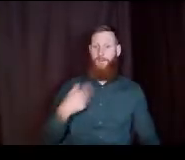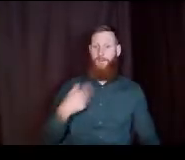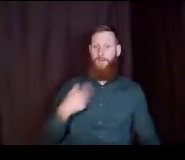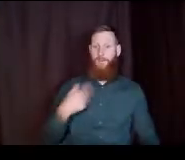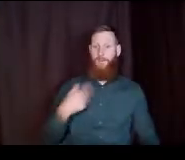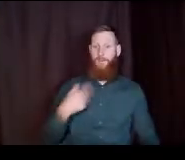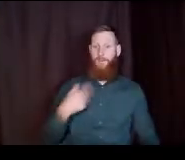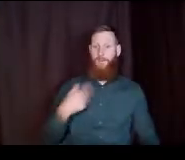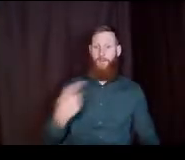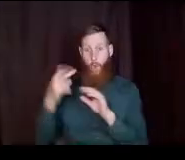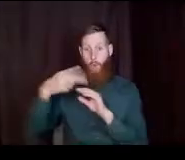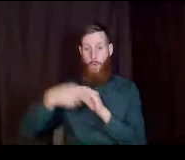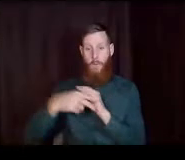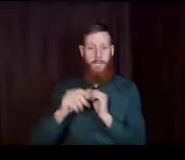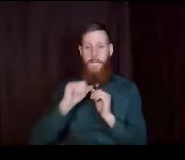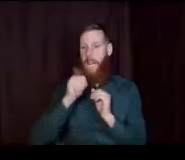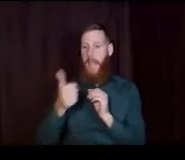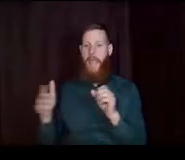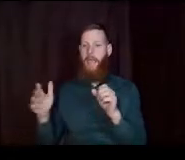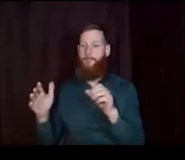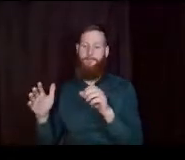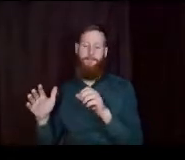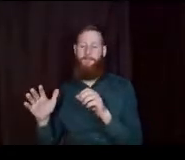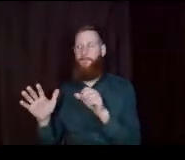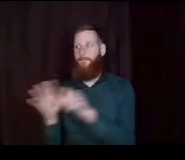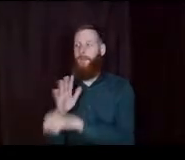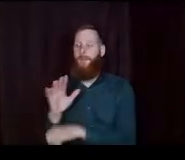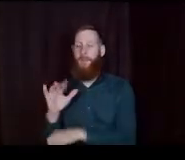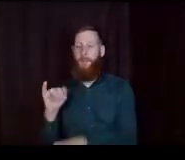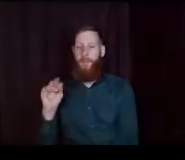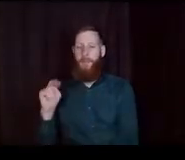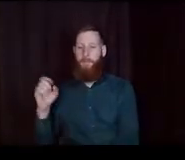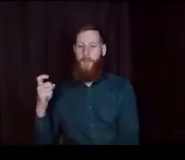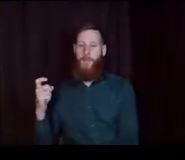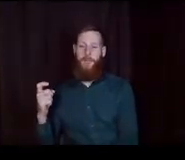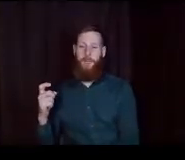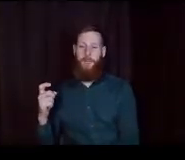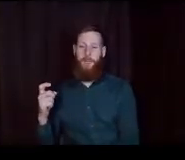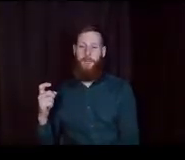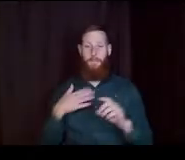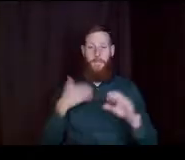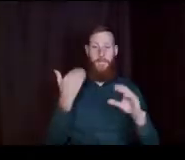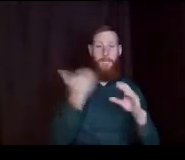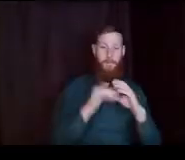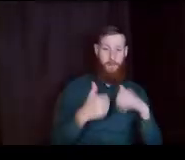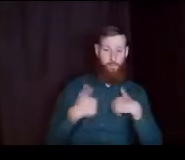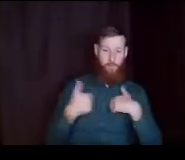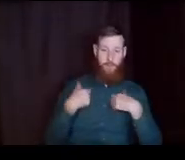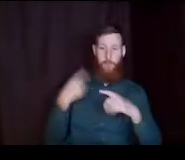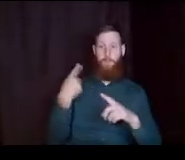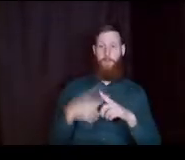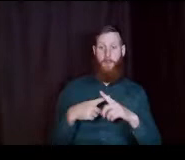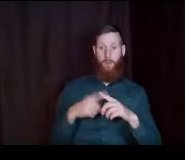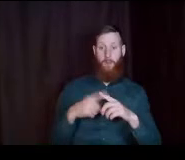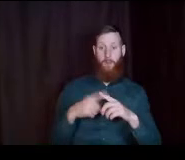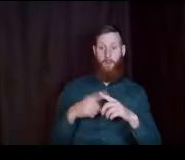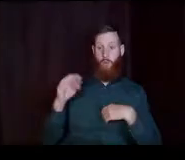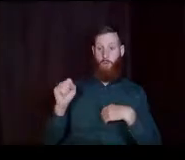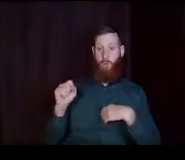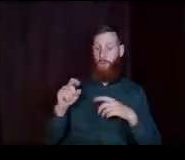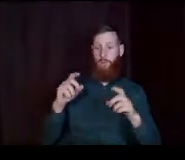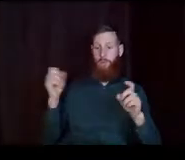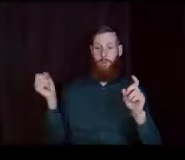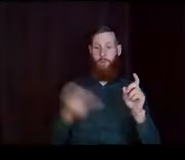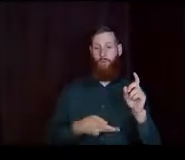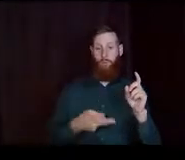that way it doesn't fill up my inbox. but it's like my. my email address plus coupons. and it ends up going straight to that inbox.